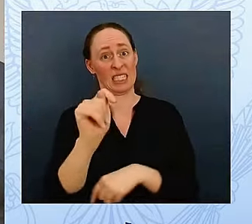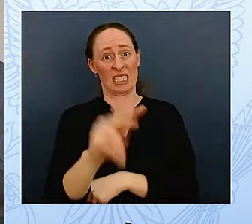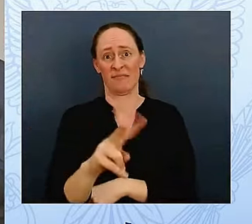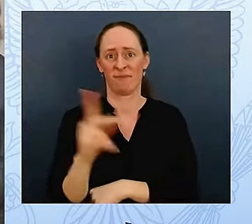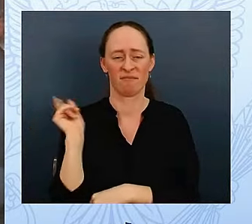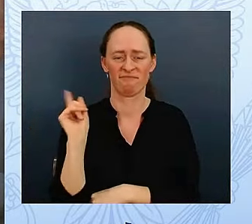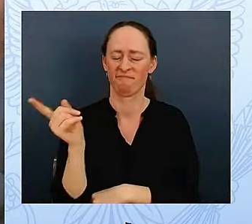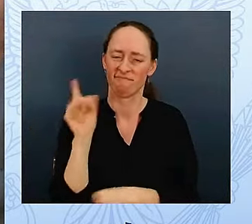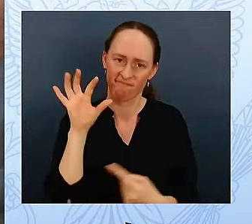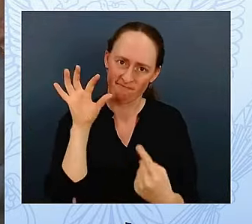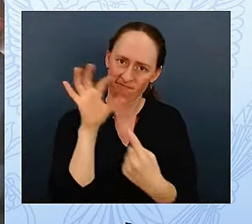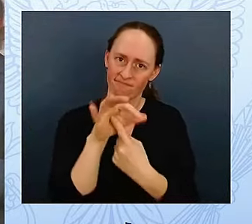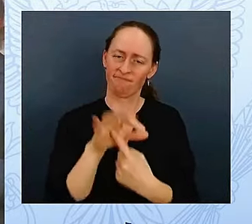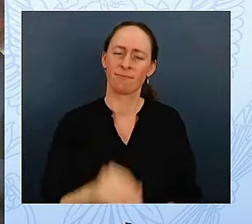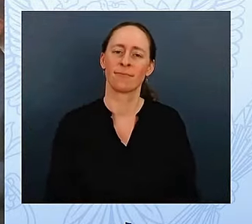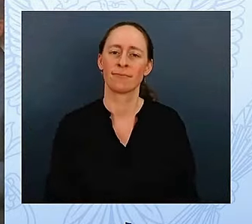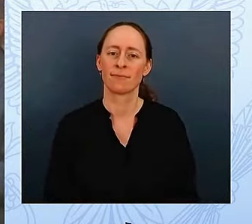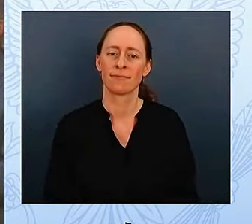Richard Schiff is here.